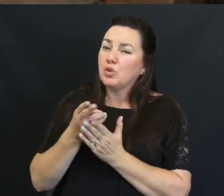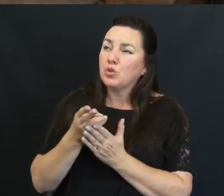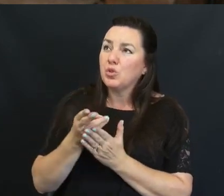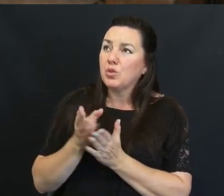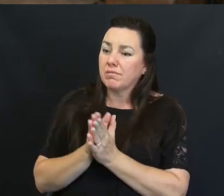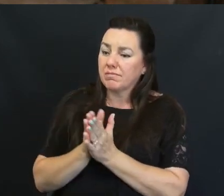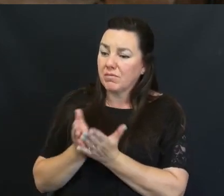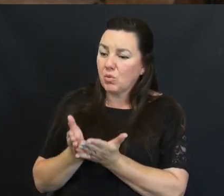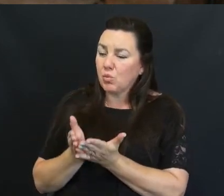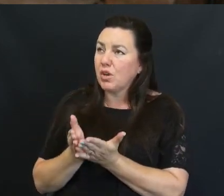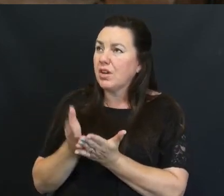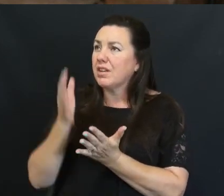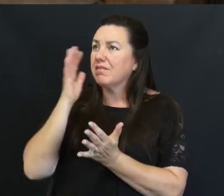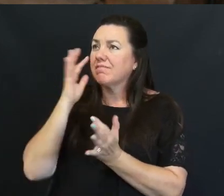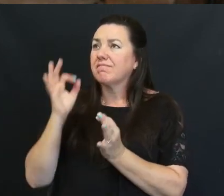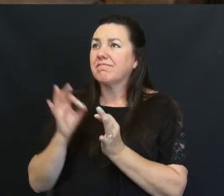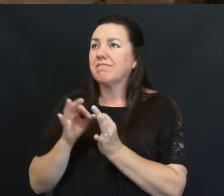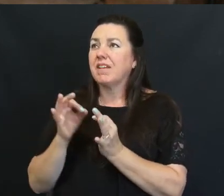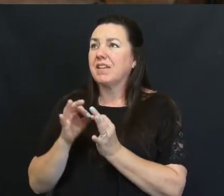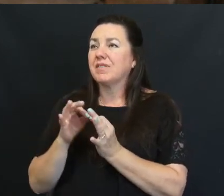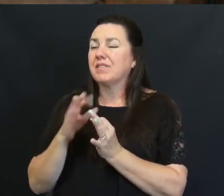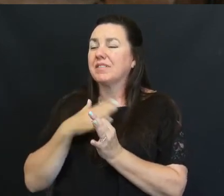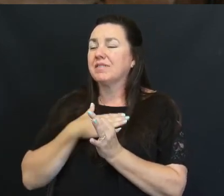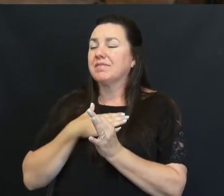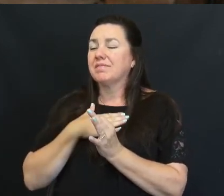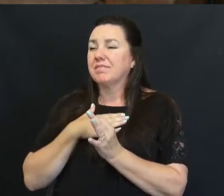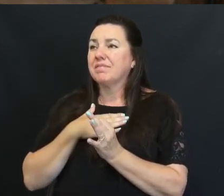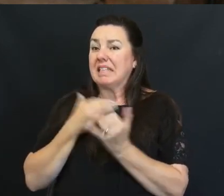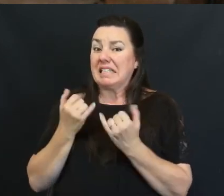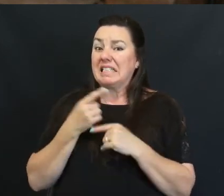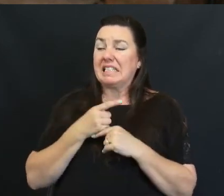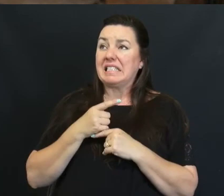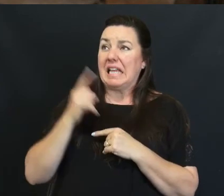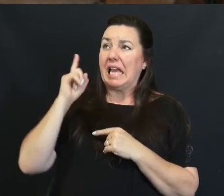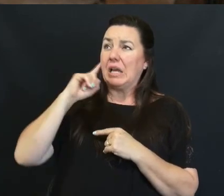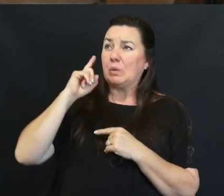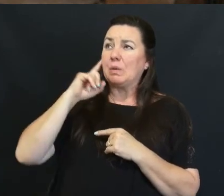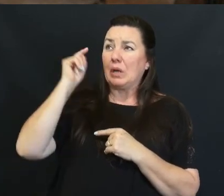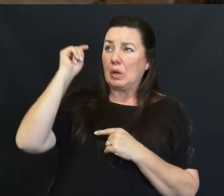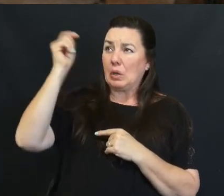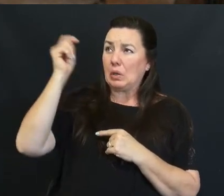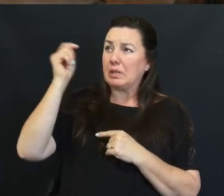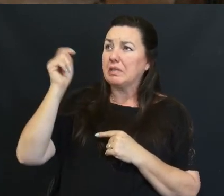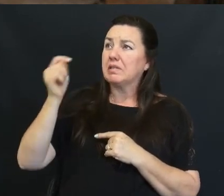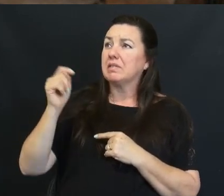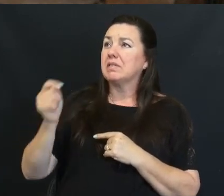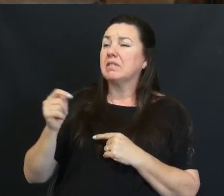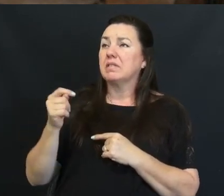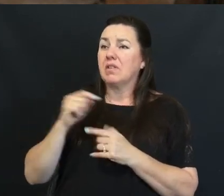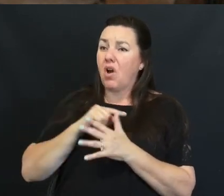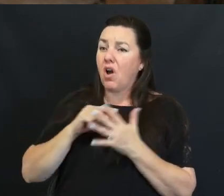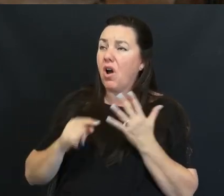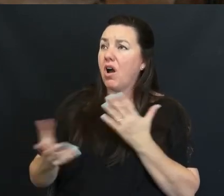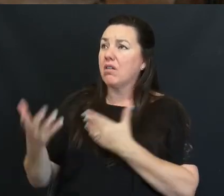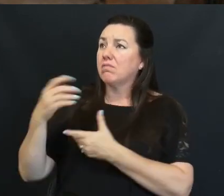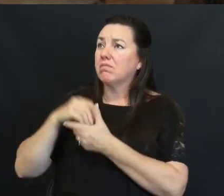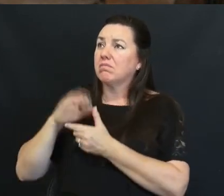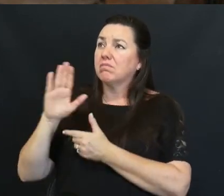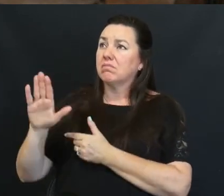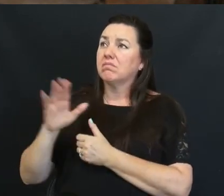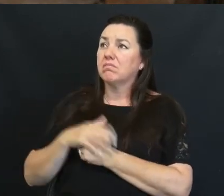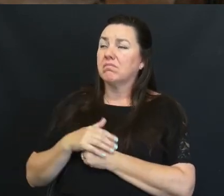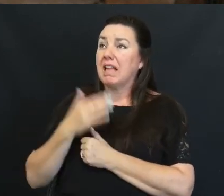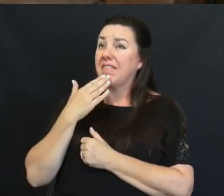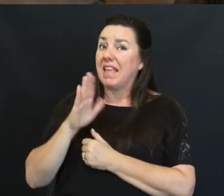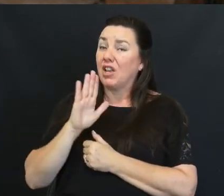Word Your Faithfulness We Heard It All Today In These Women's Testimonies Thank You For Their Courage Holy